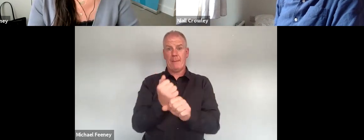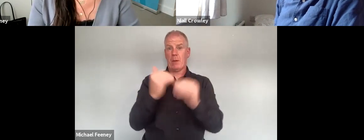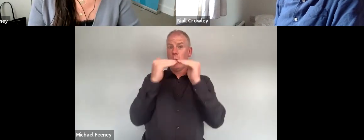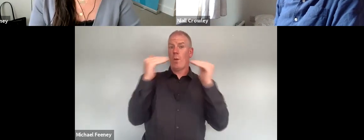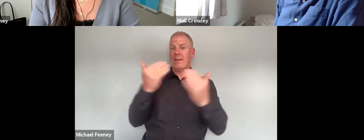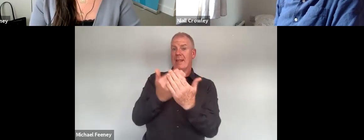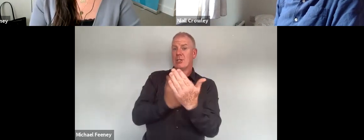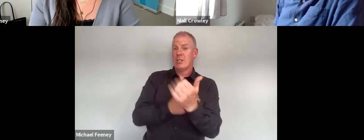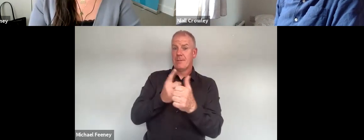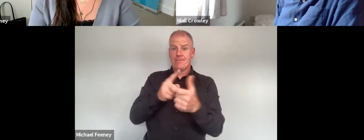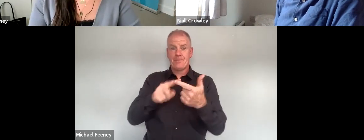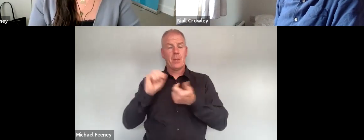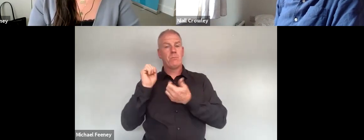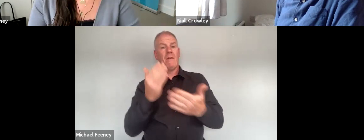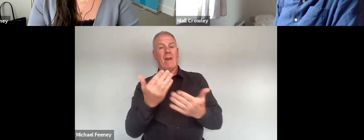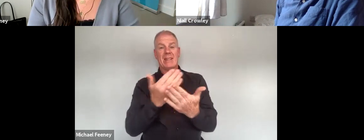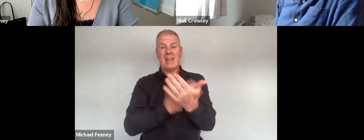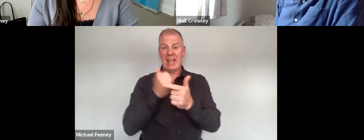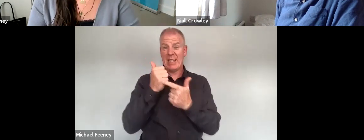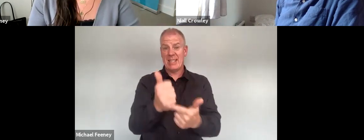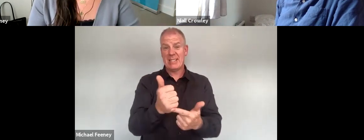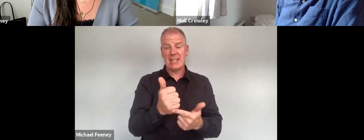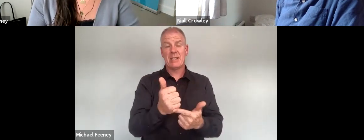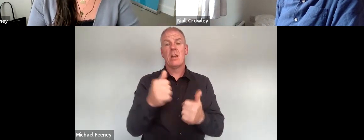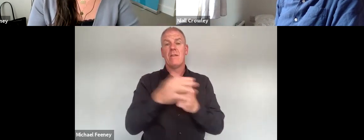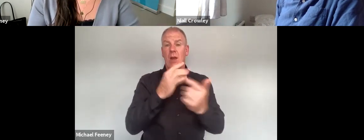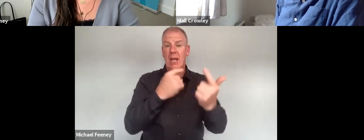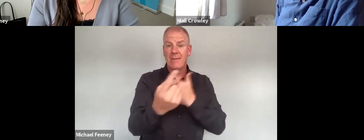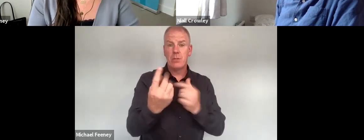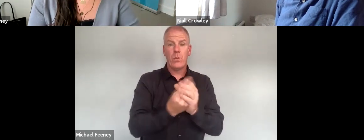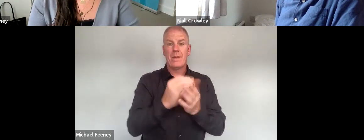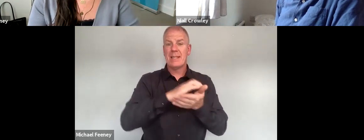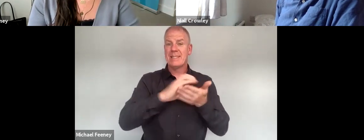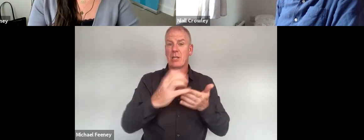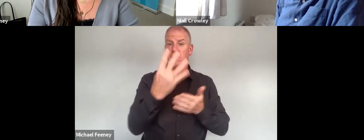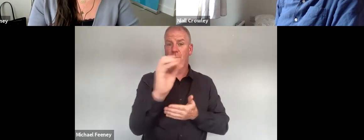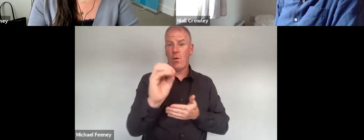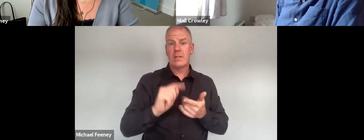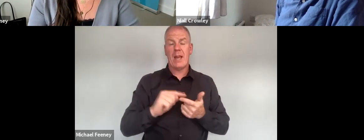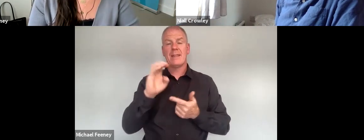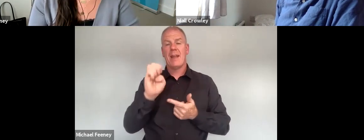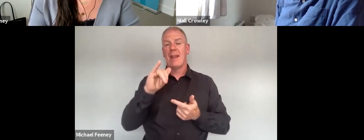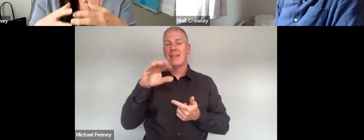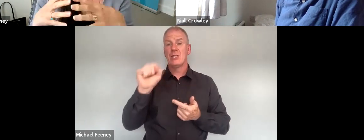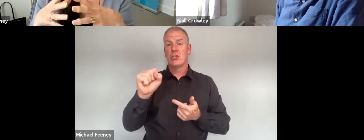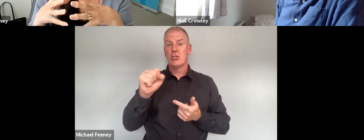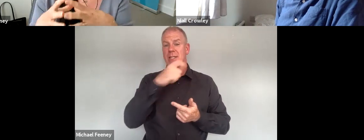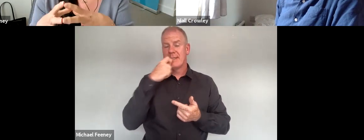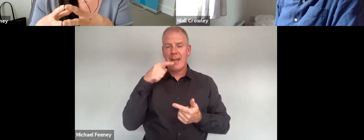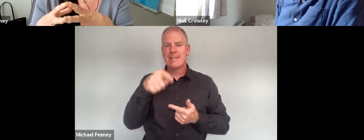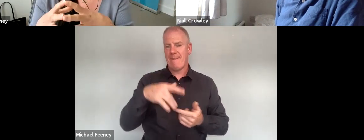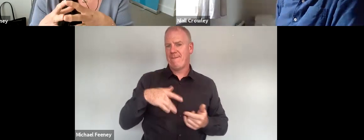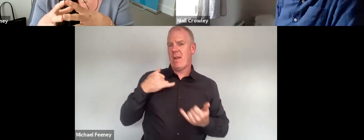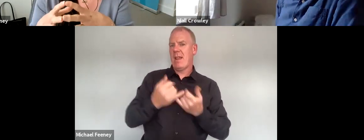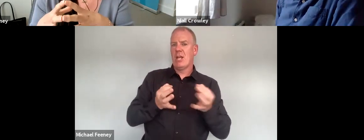we provide legal assistance granted to individuals under section 40 and as Eilish referenced this is where we believe there is a